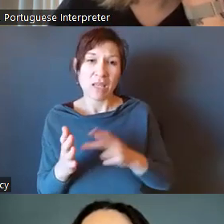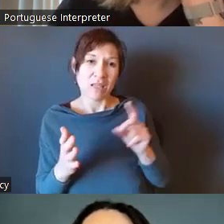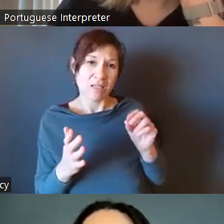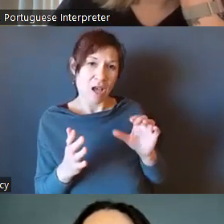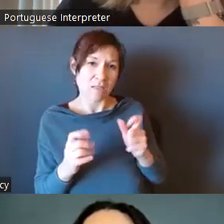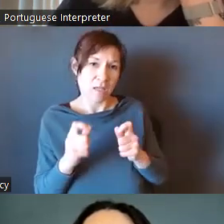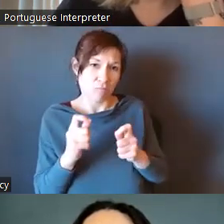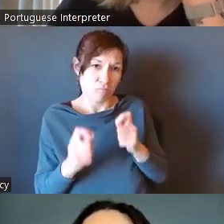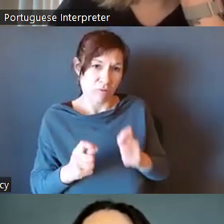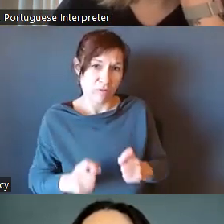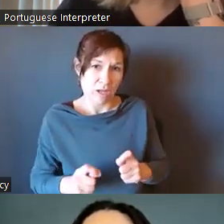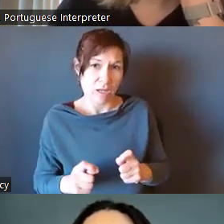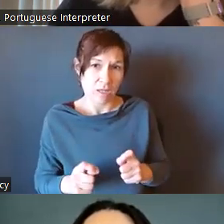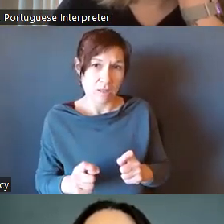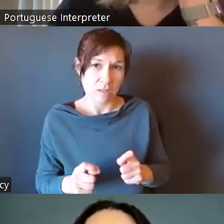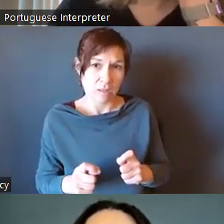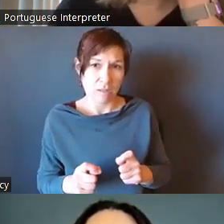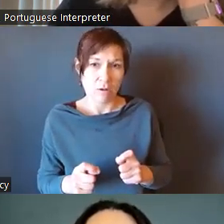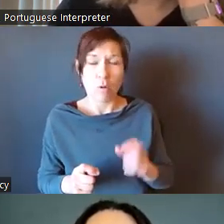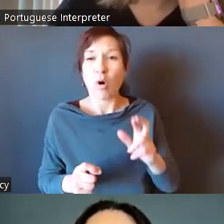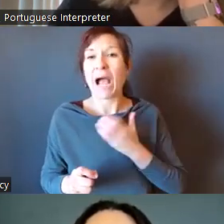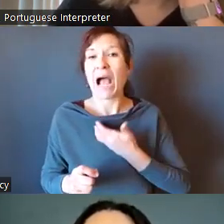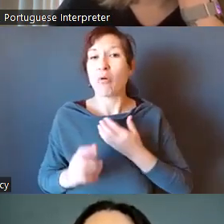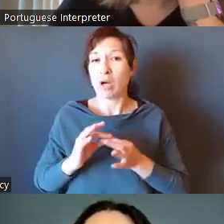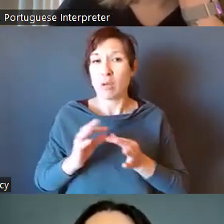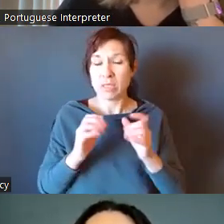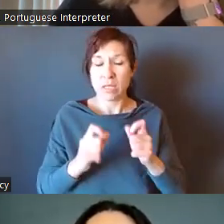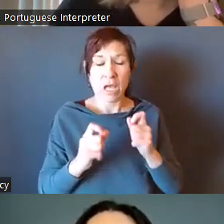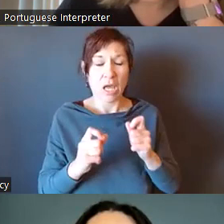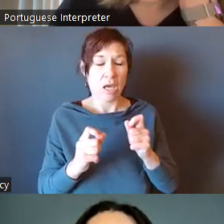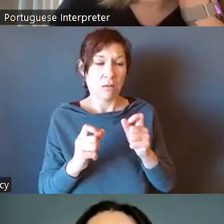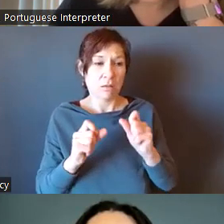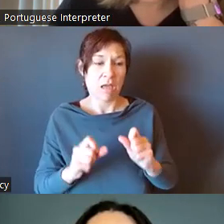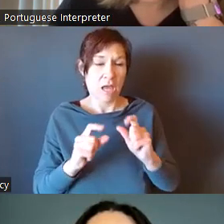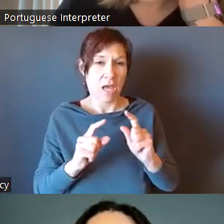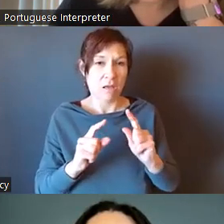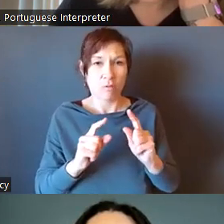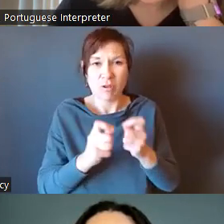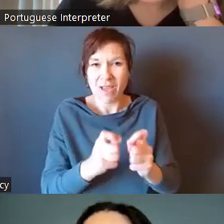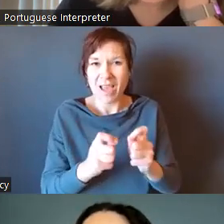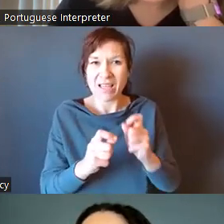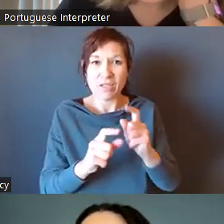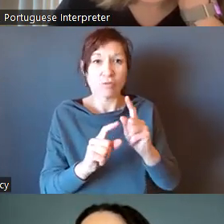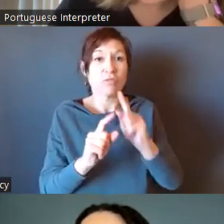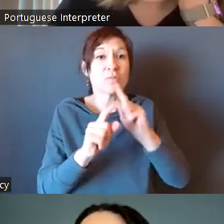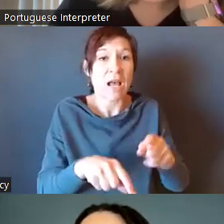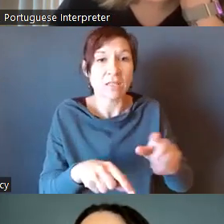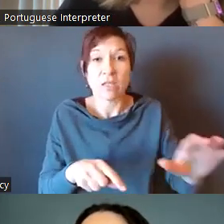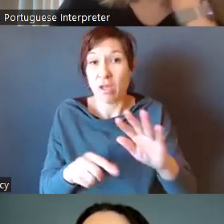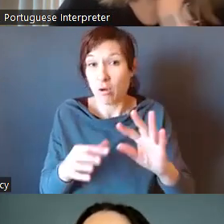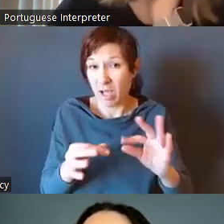our comment, essentially, so we could amplify those concerns from the public. I wonder if